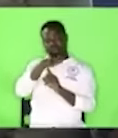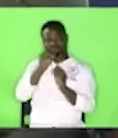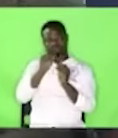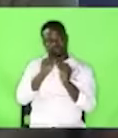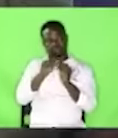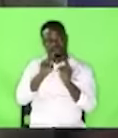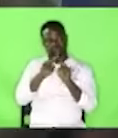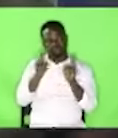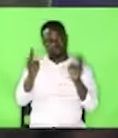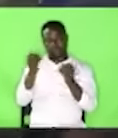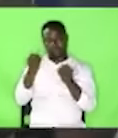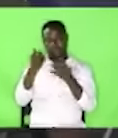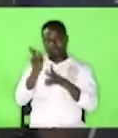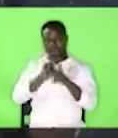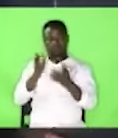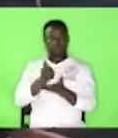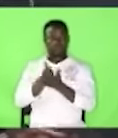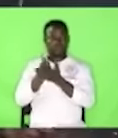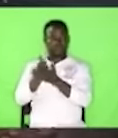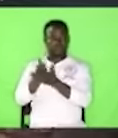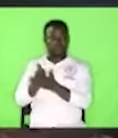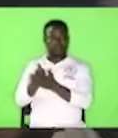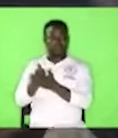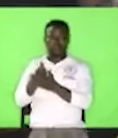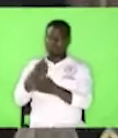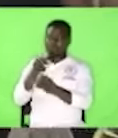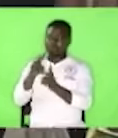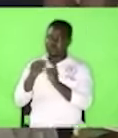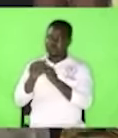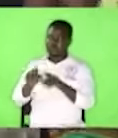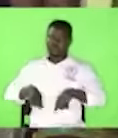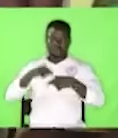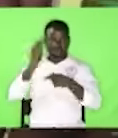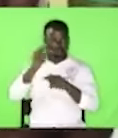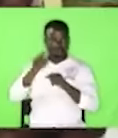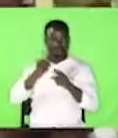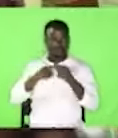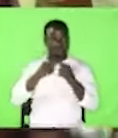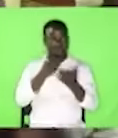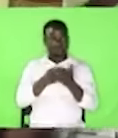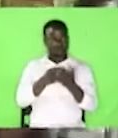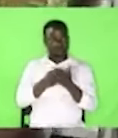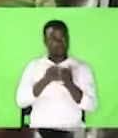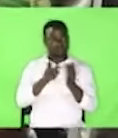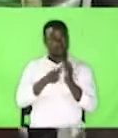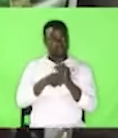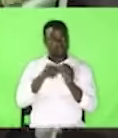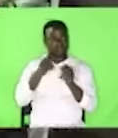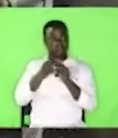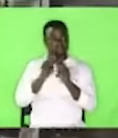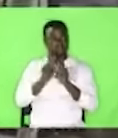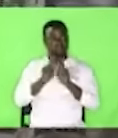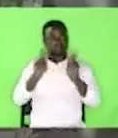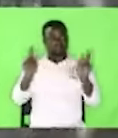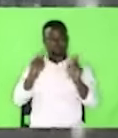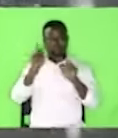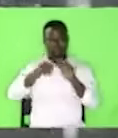wanted to help him and to keep him alive. But his money and his fame could not give him life.